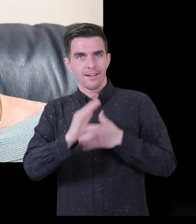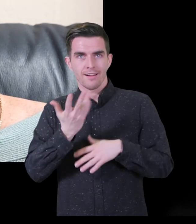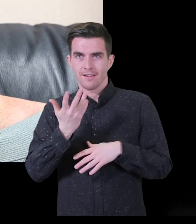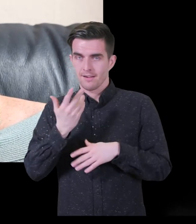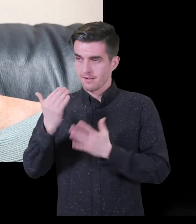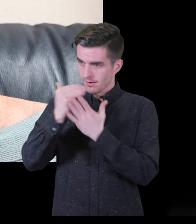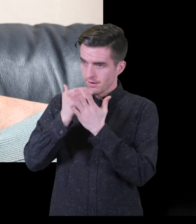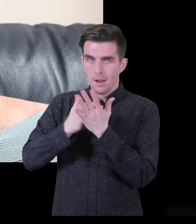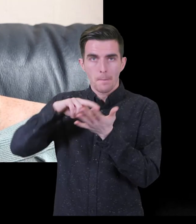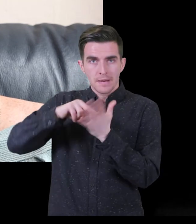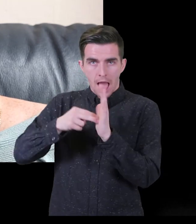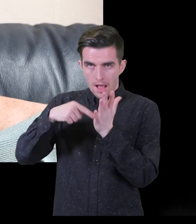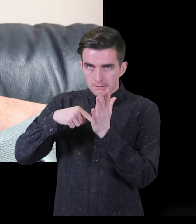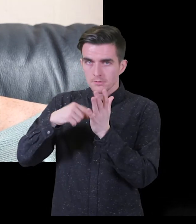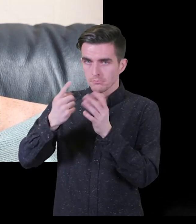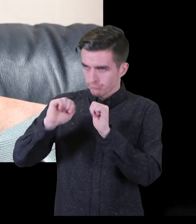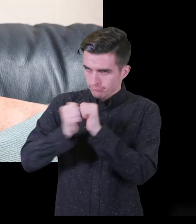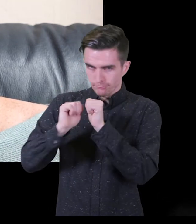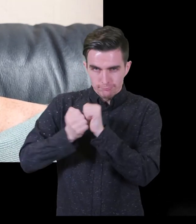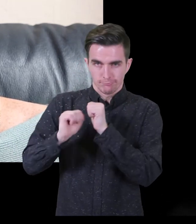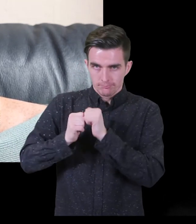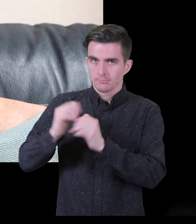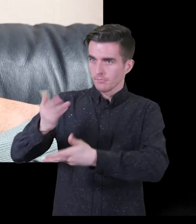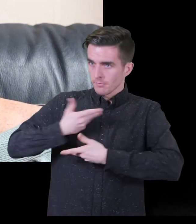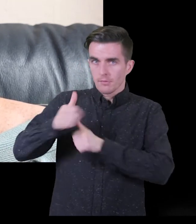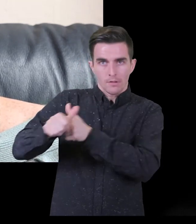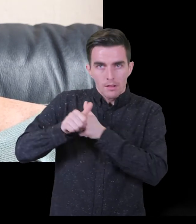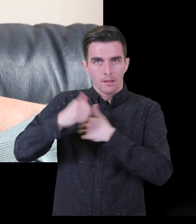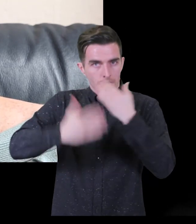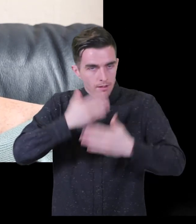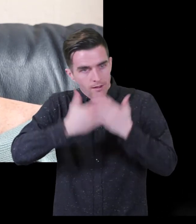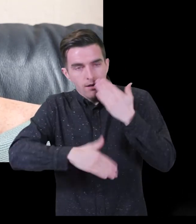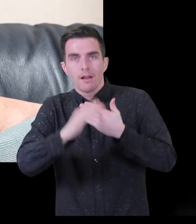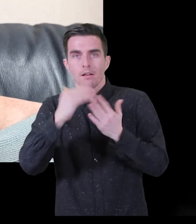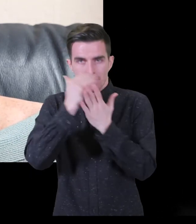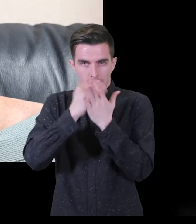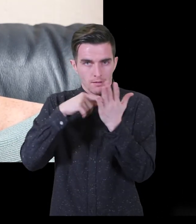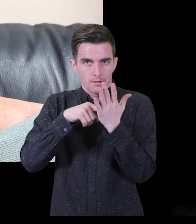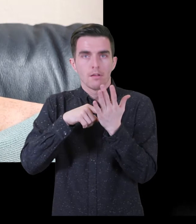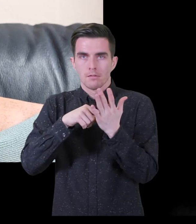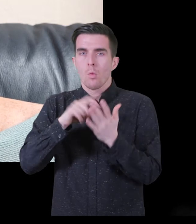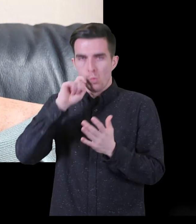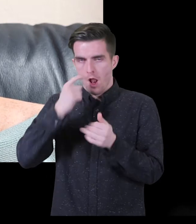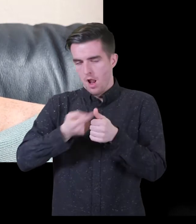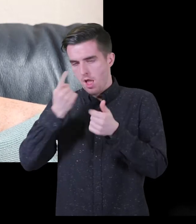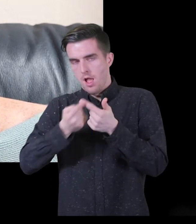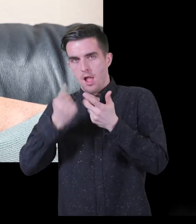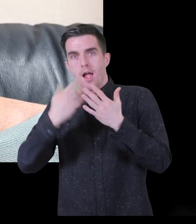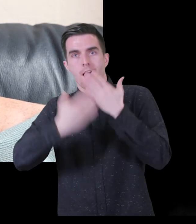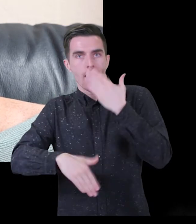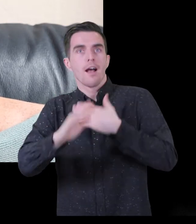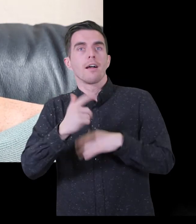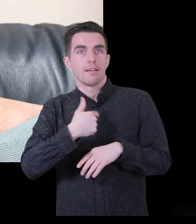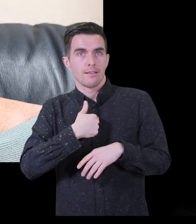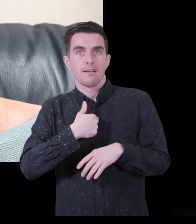So together we sat down and looked at all of the issues that were impacting on us as a family. And a care plan was